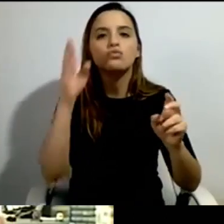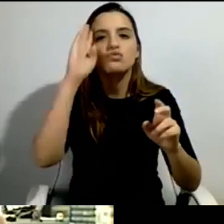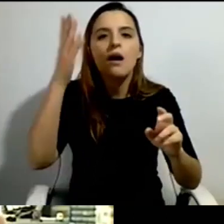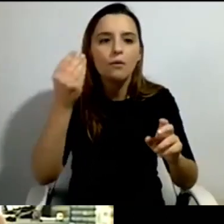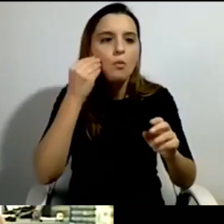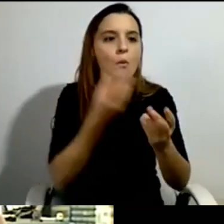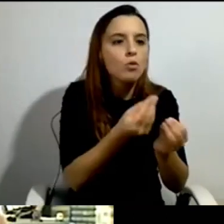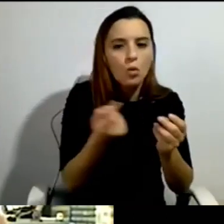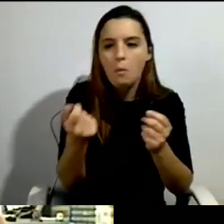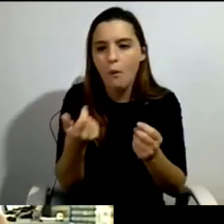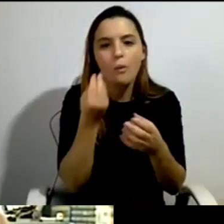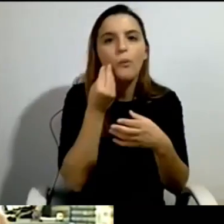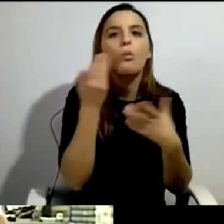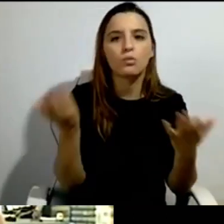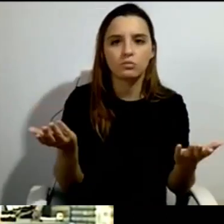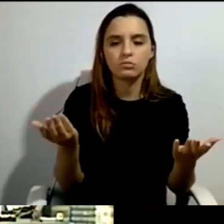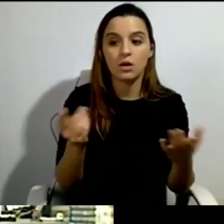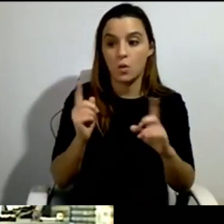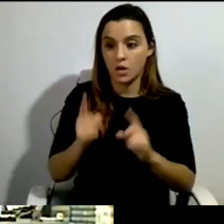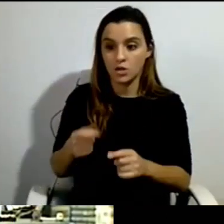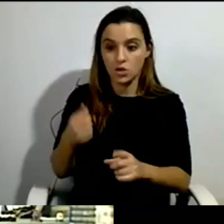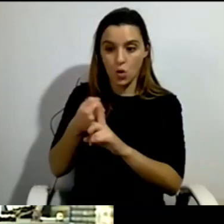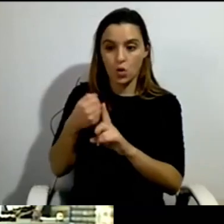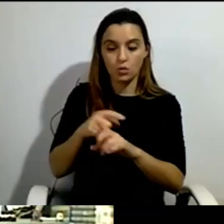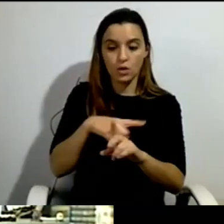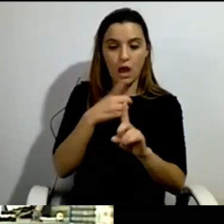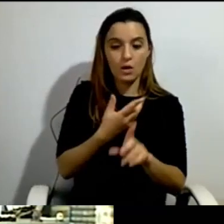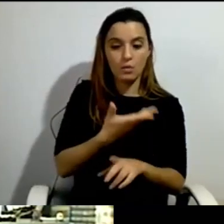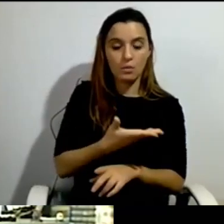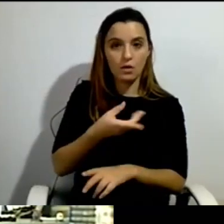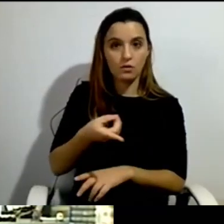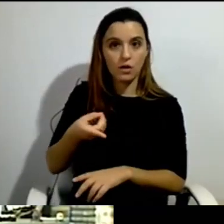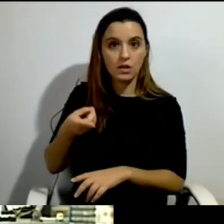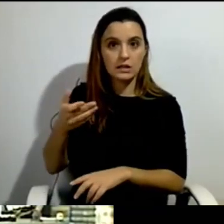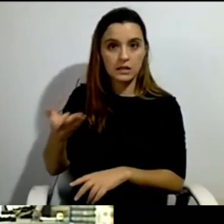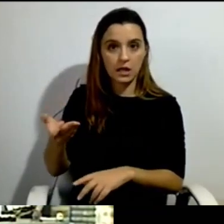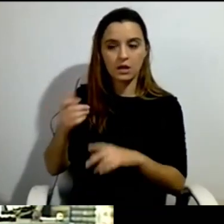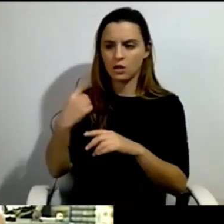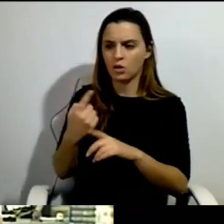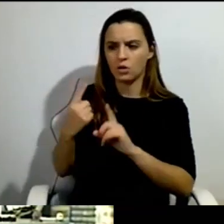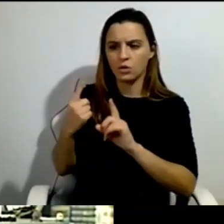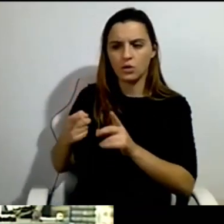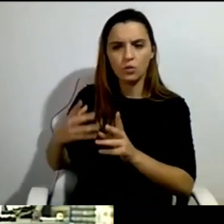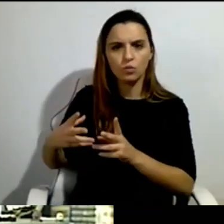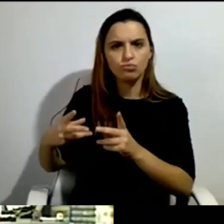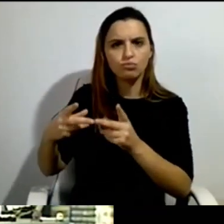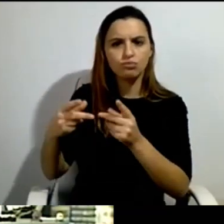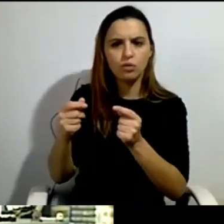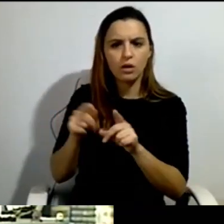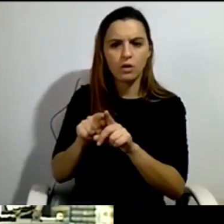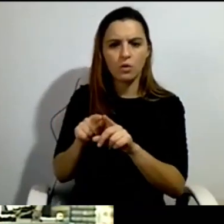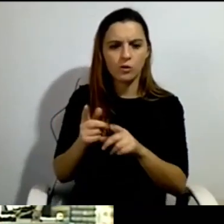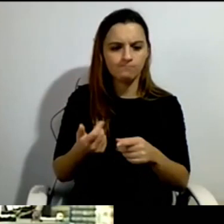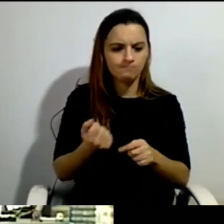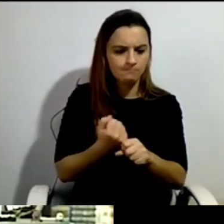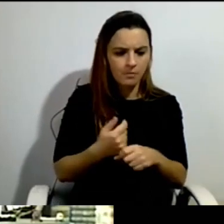or something like this, we started to develop our own instrument. We considered all kinds of factors, you know,